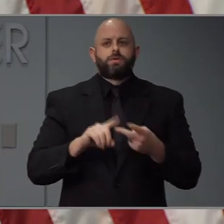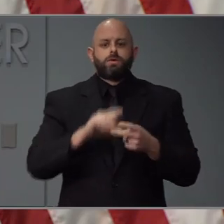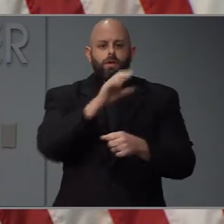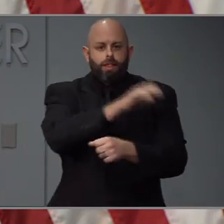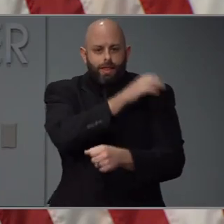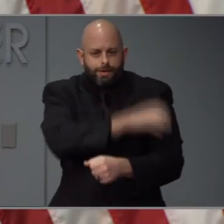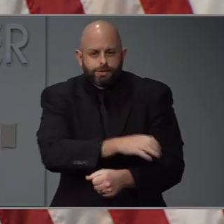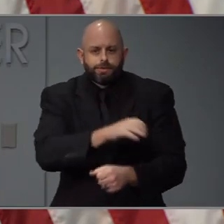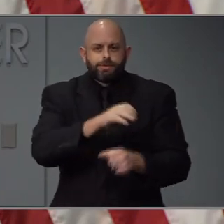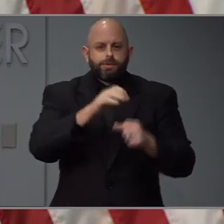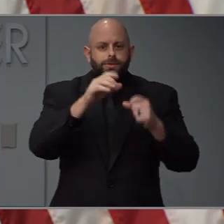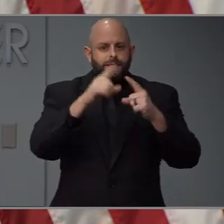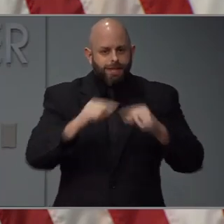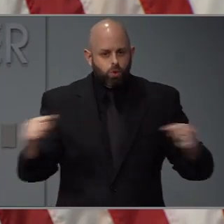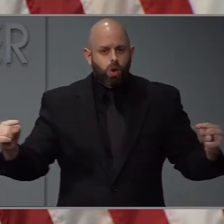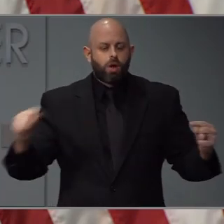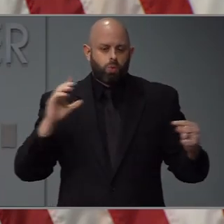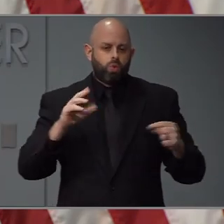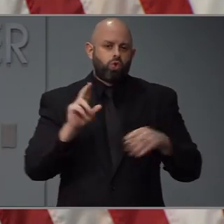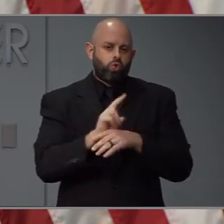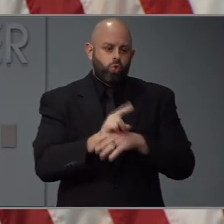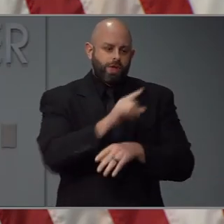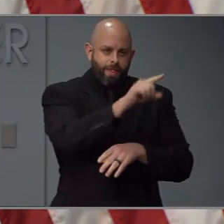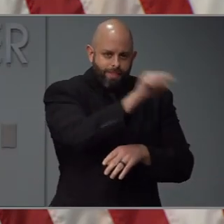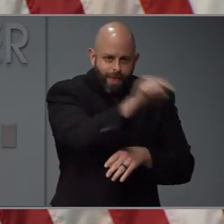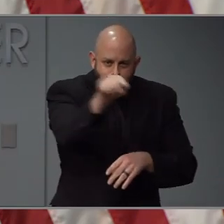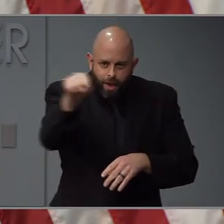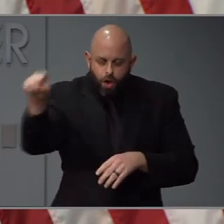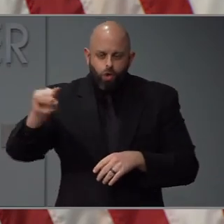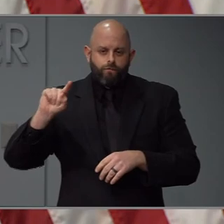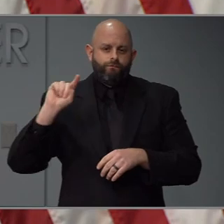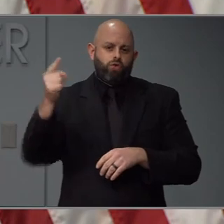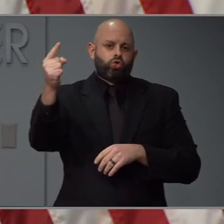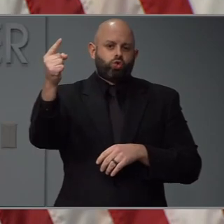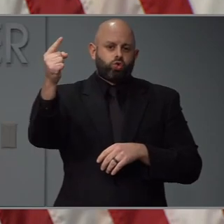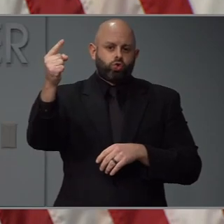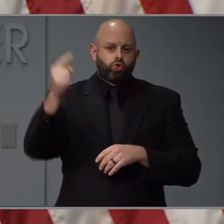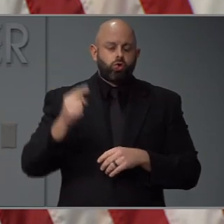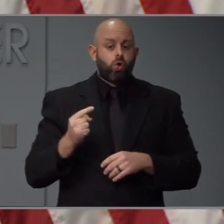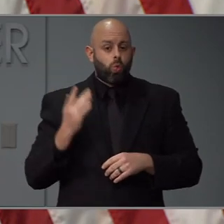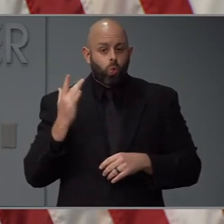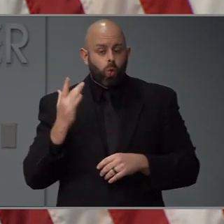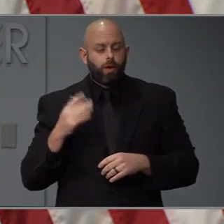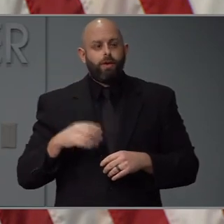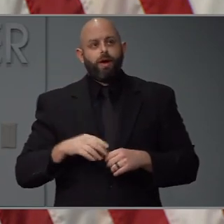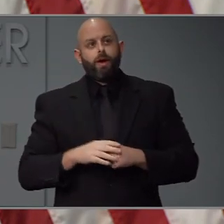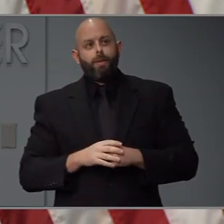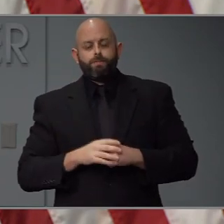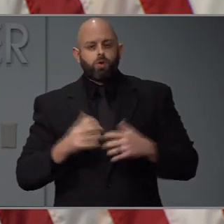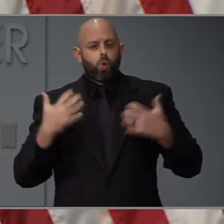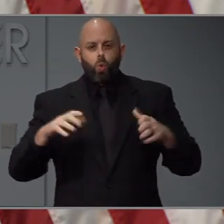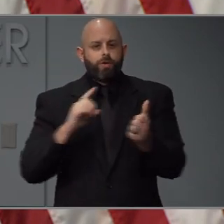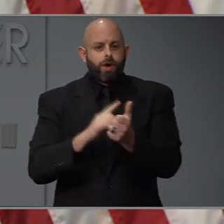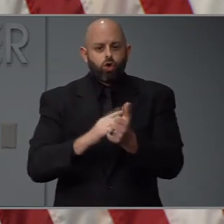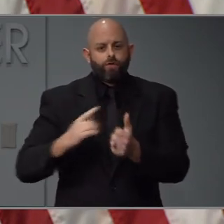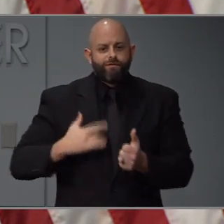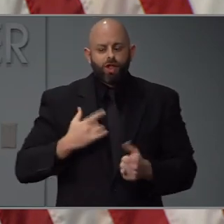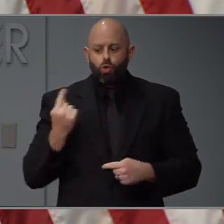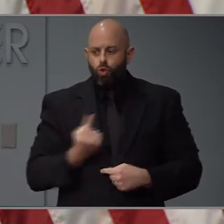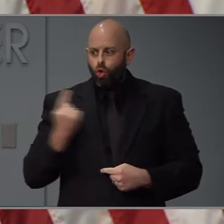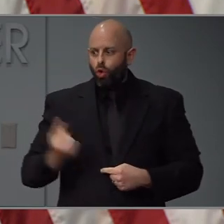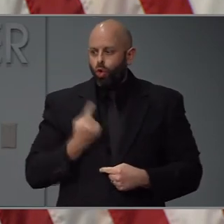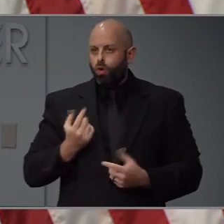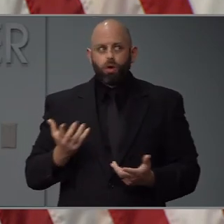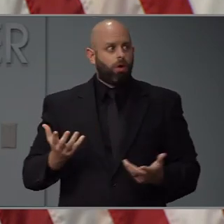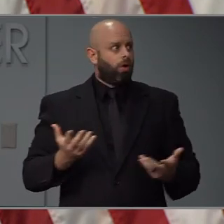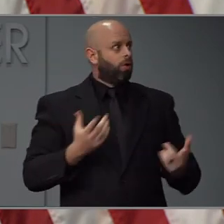other places of medical care so that they wouldn't have to worry about going to a place by themselves. They would be right